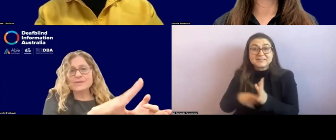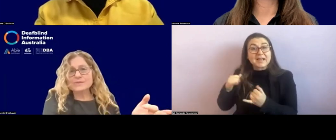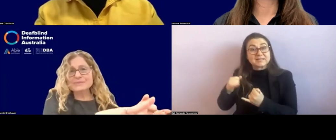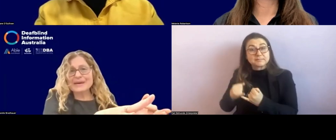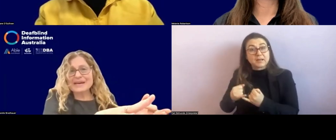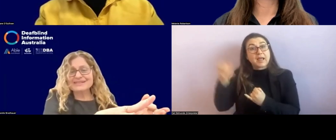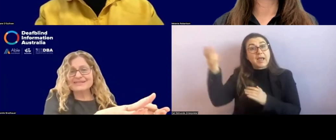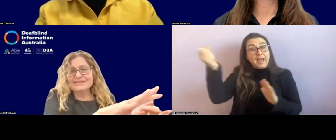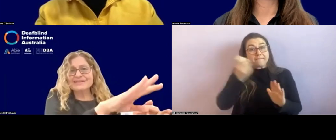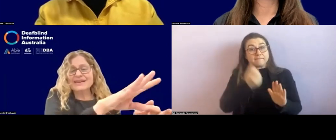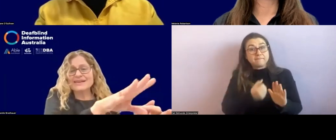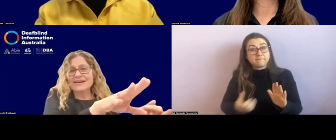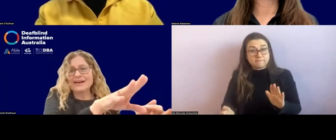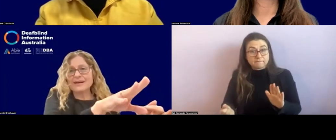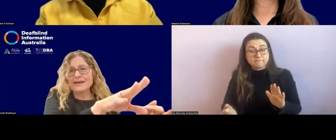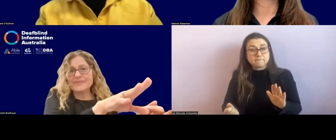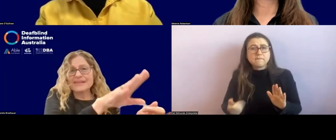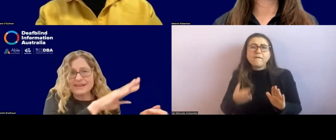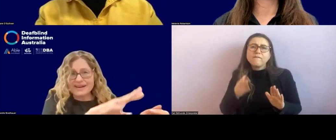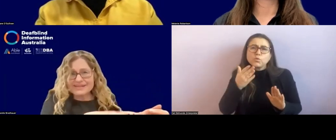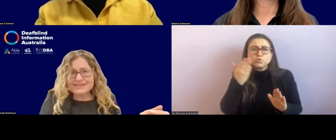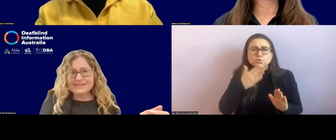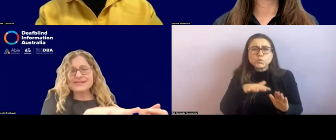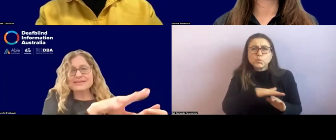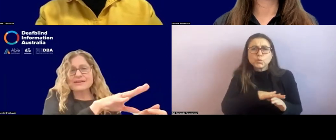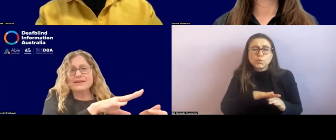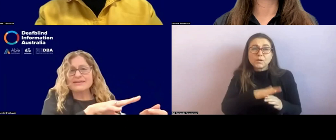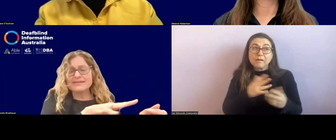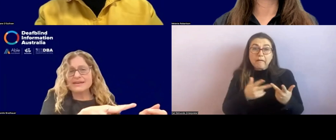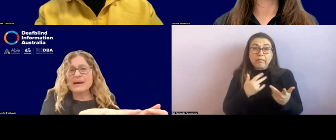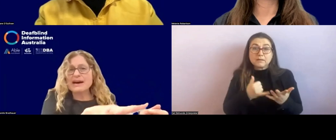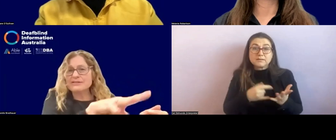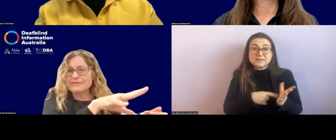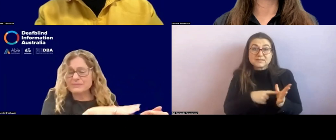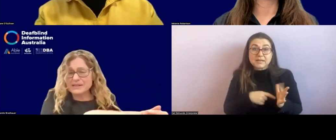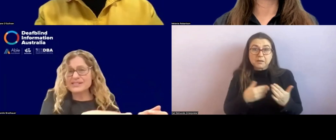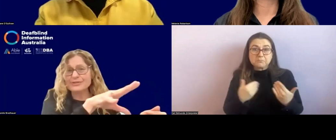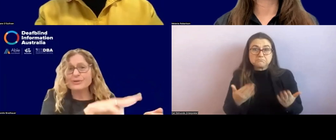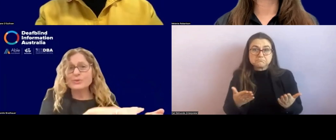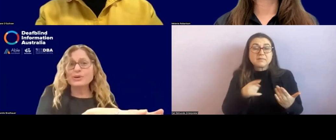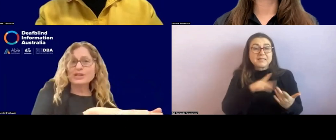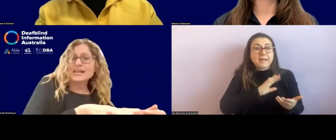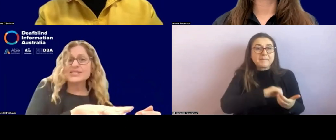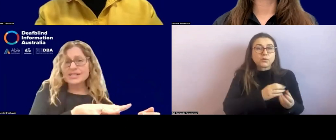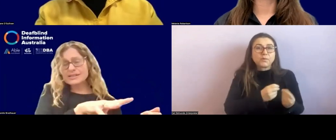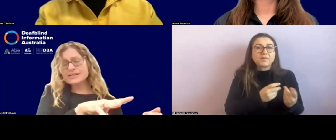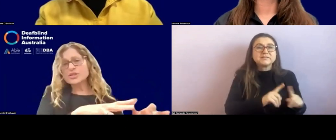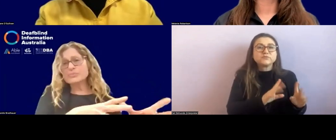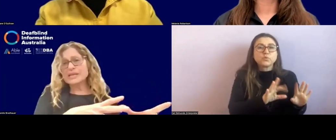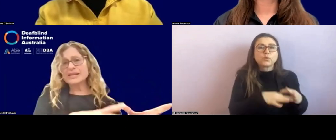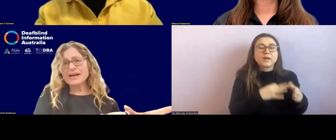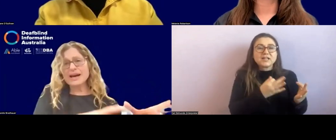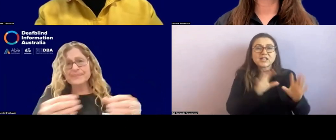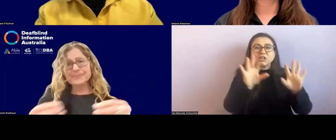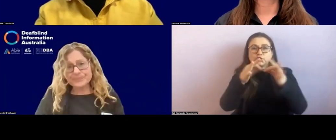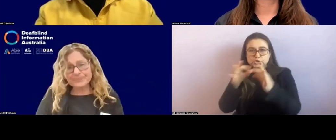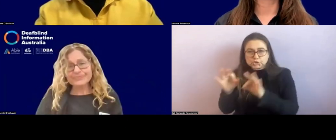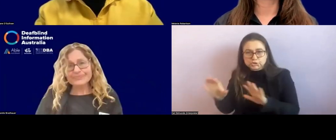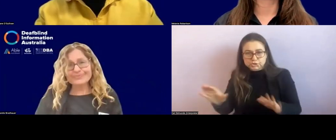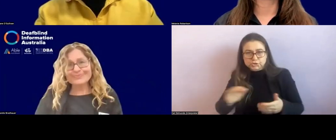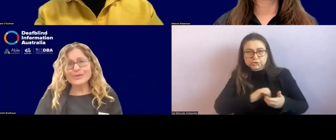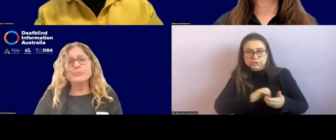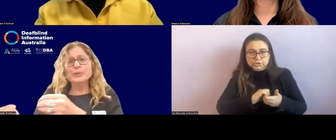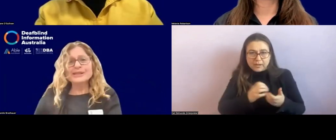in school spaces, um, in the other states. I, they're partnering with different organizations to be, um,